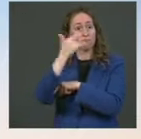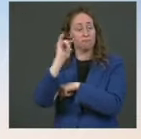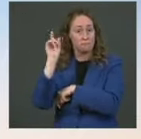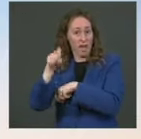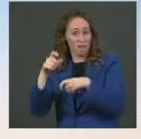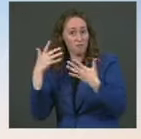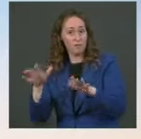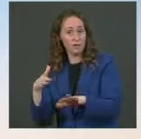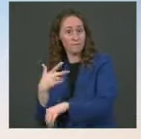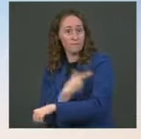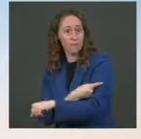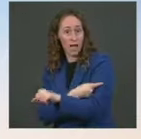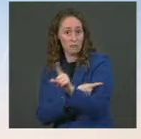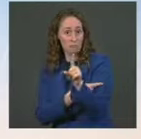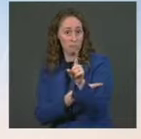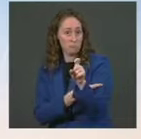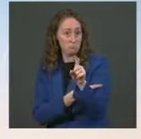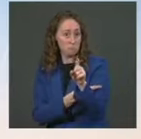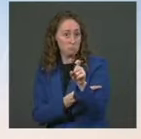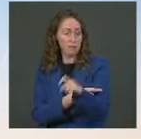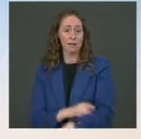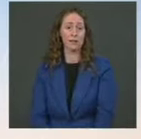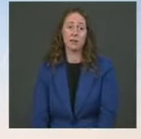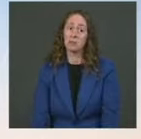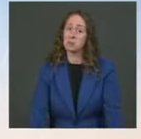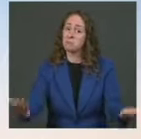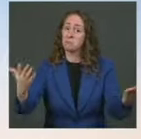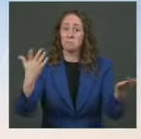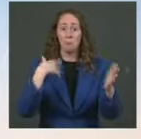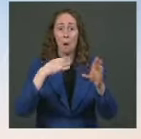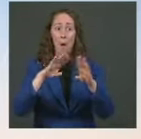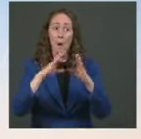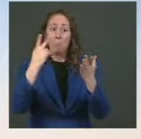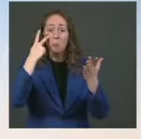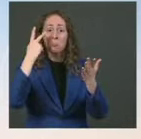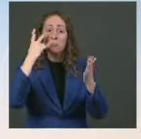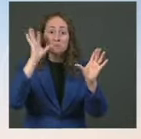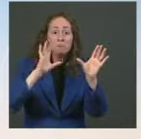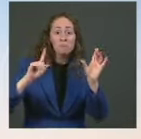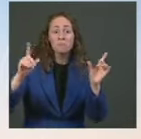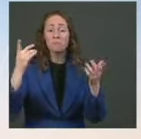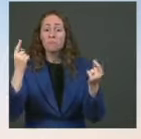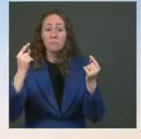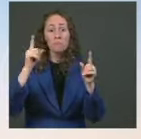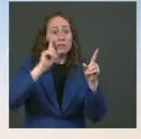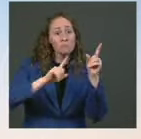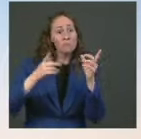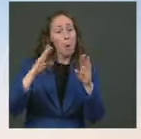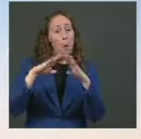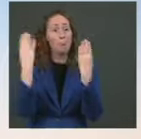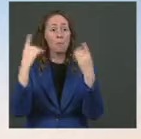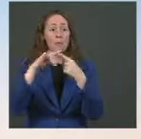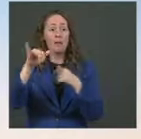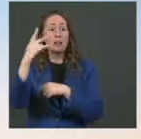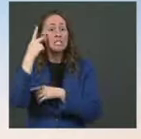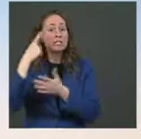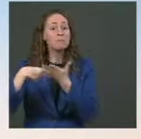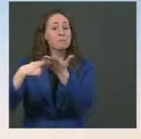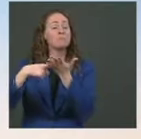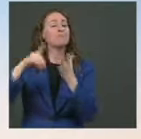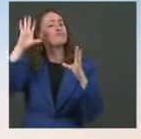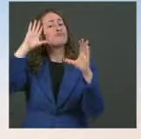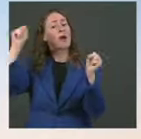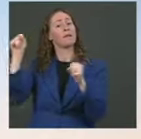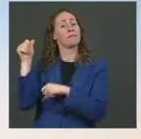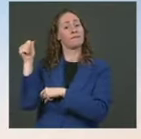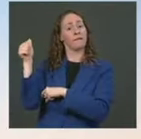protect and save lives. Obviously, he made a significant and bold announcement yesterday, so I have anything to predict or preview for you, but